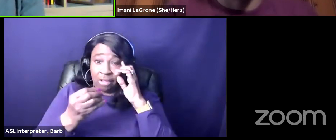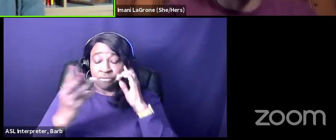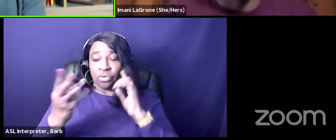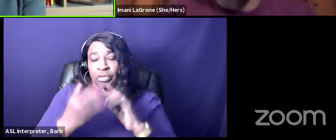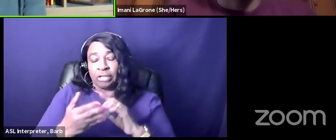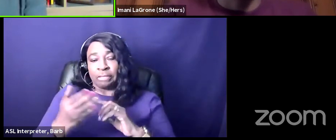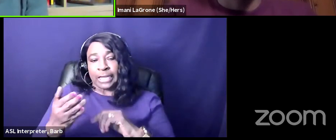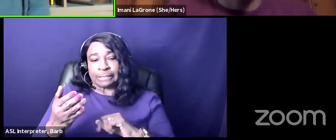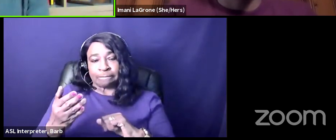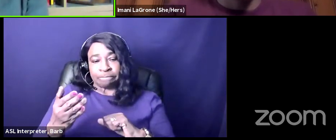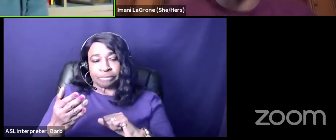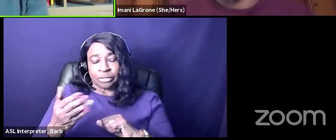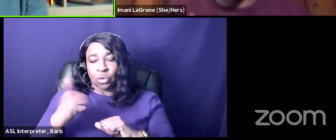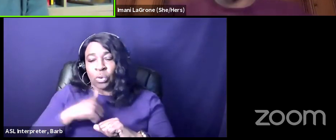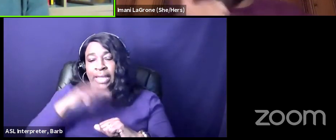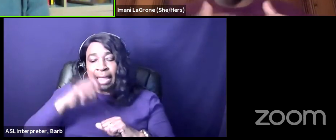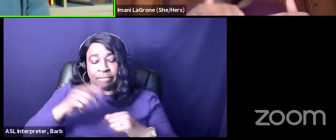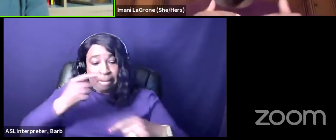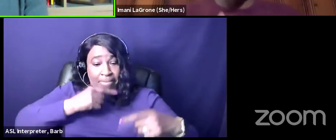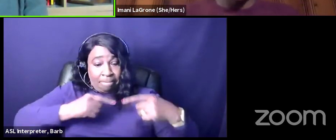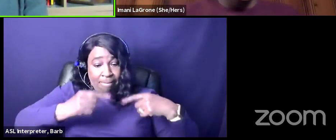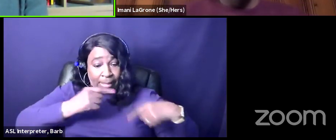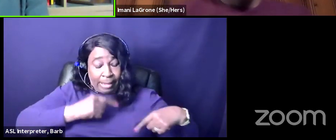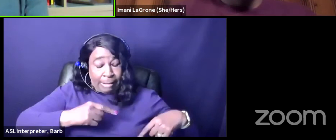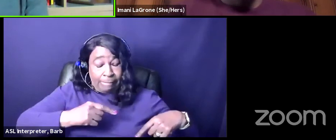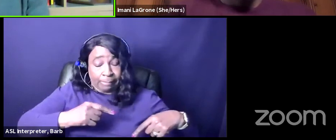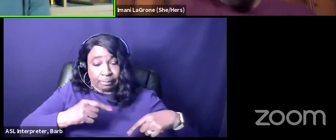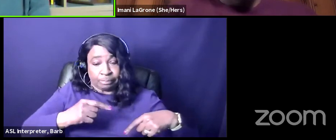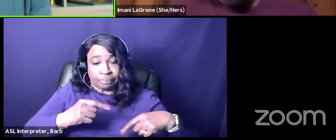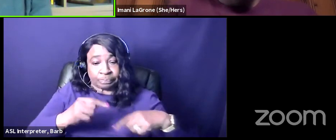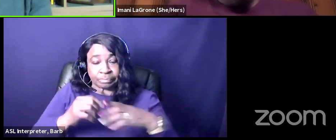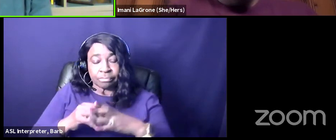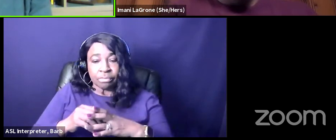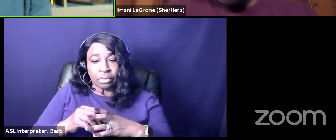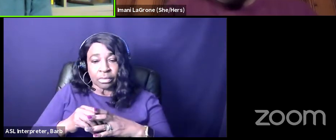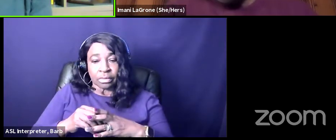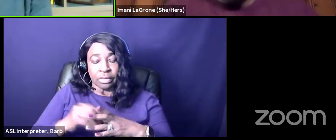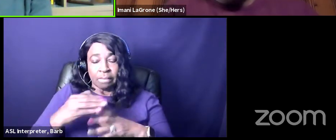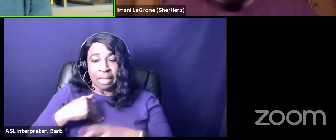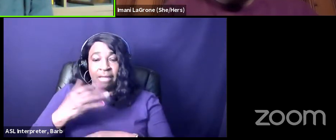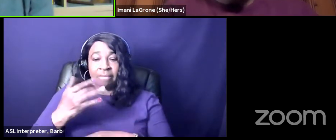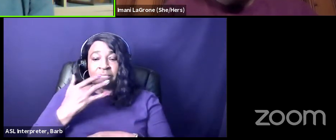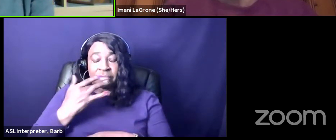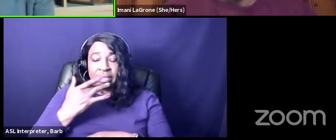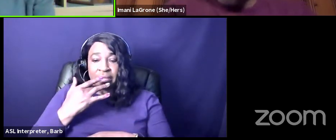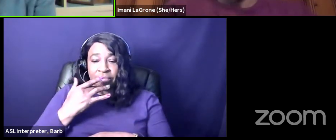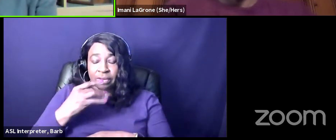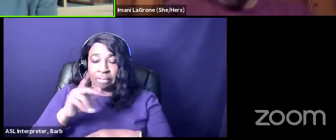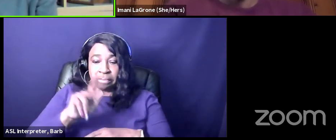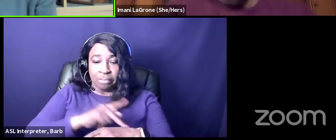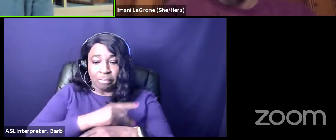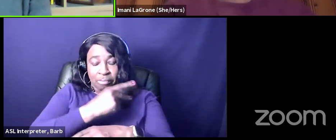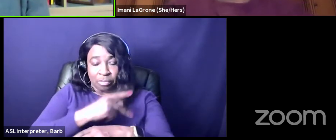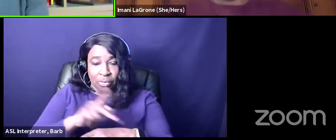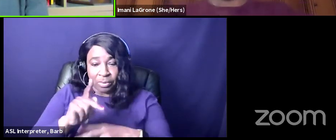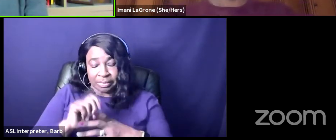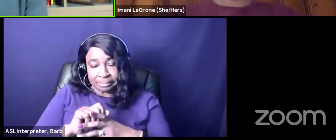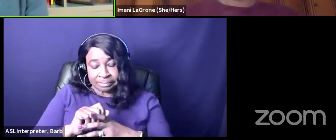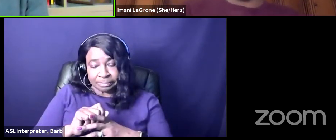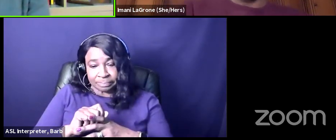because we got to back up right so eve knows this my favorite poet is gwendoline brooks eve's my second favorite poet